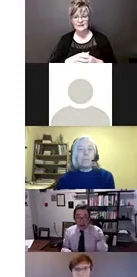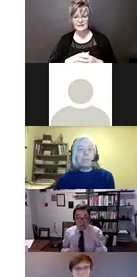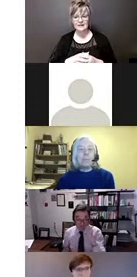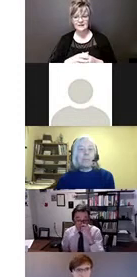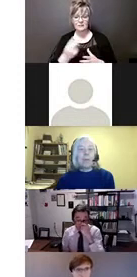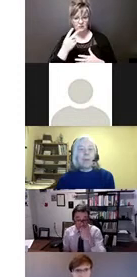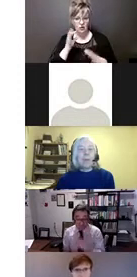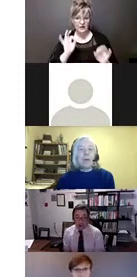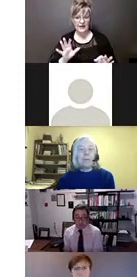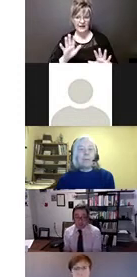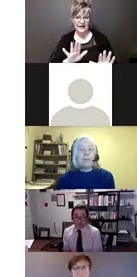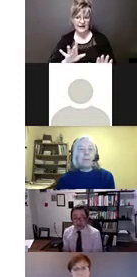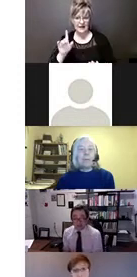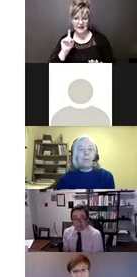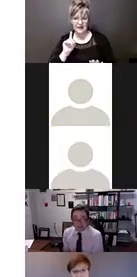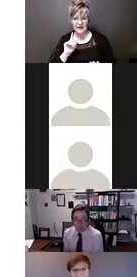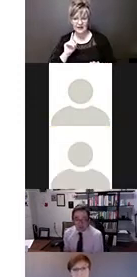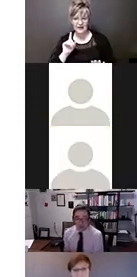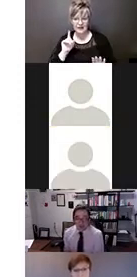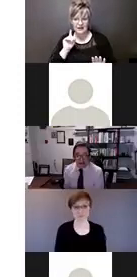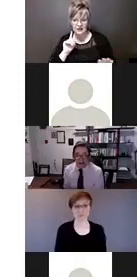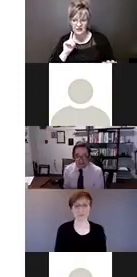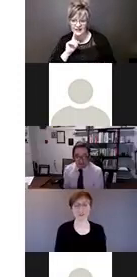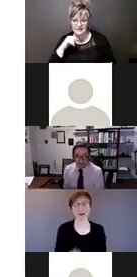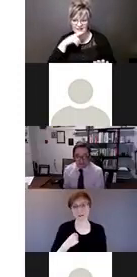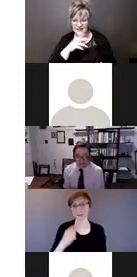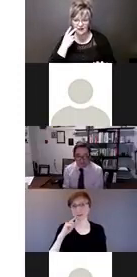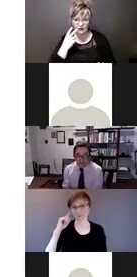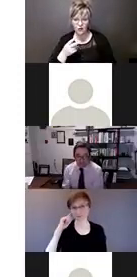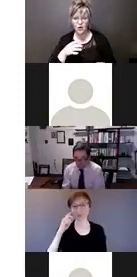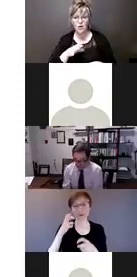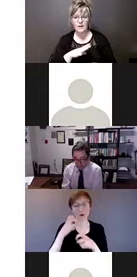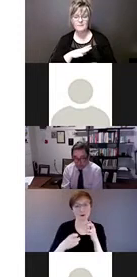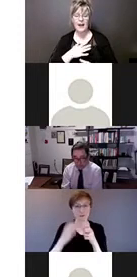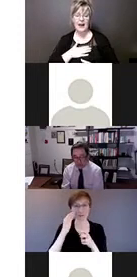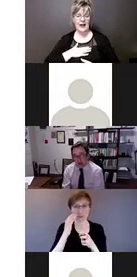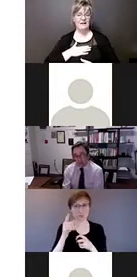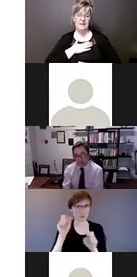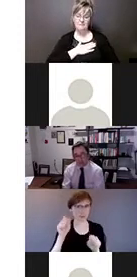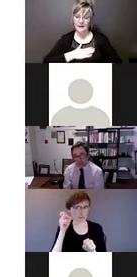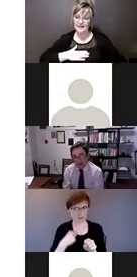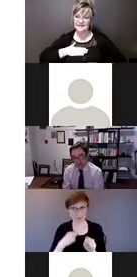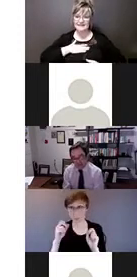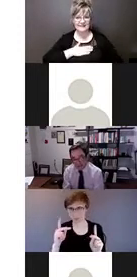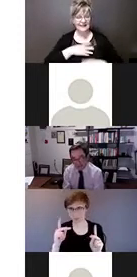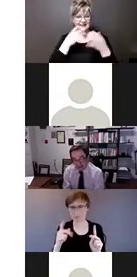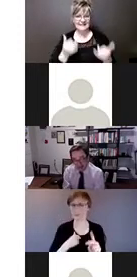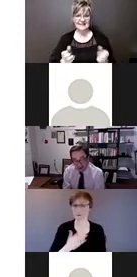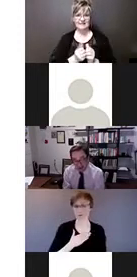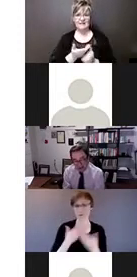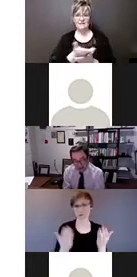I'm deaf, so it's hard for me to tell for sure. It's a real pleasure for me to be here with you and to co-present with Kathy.